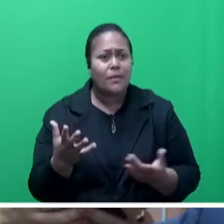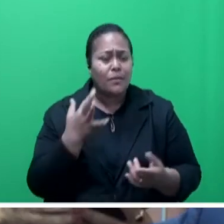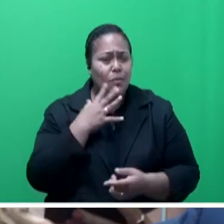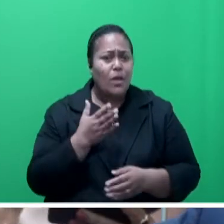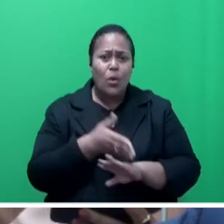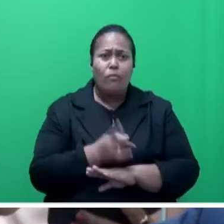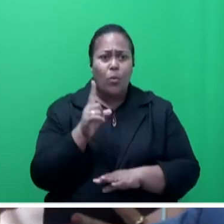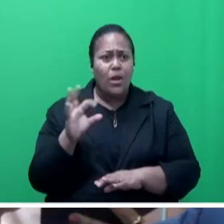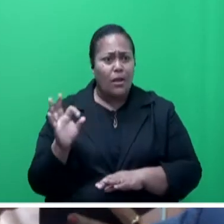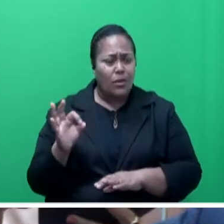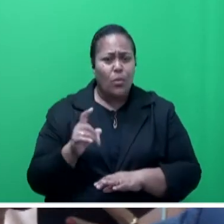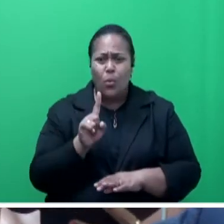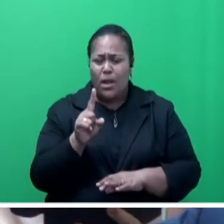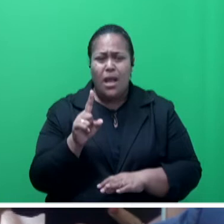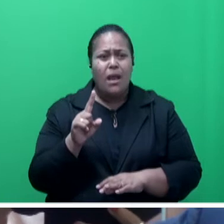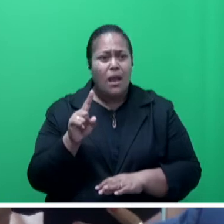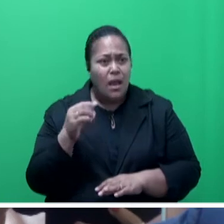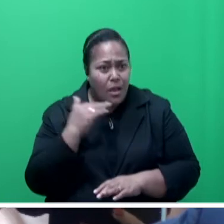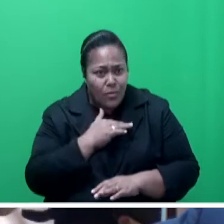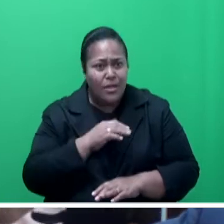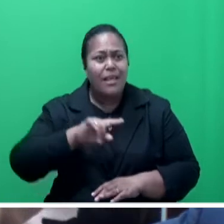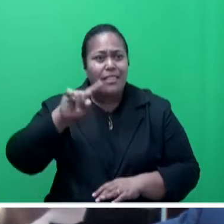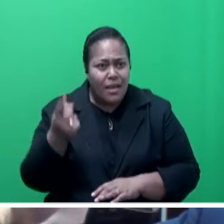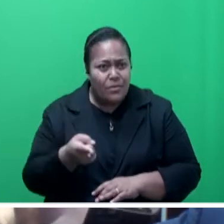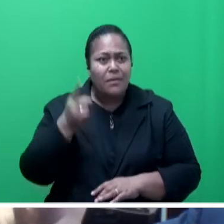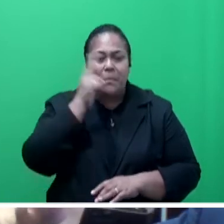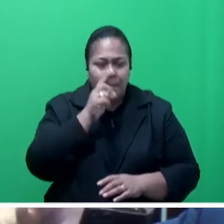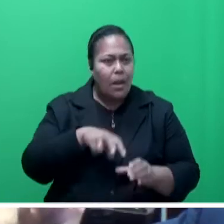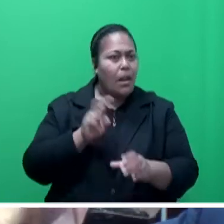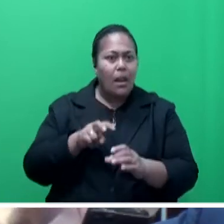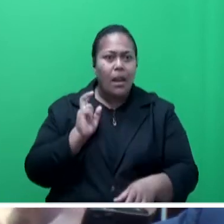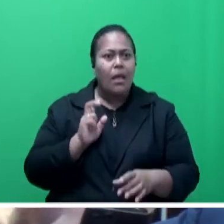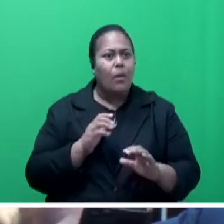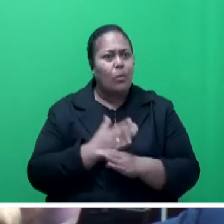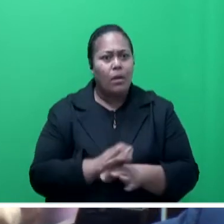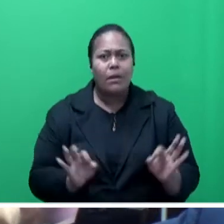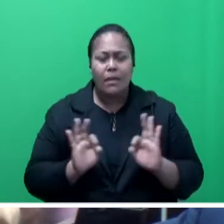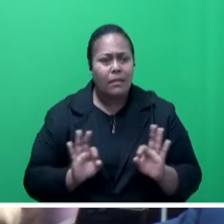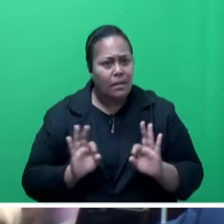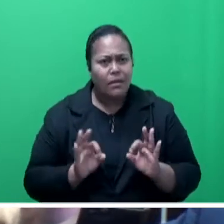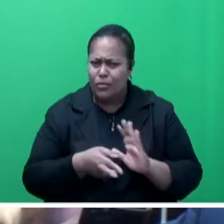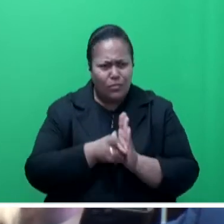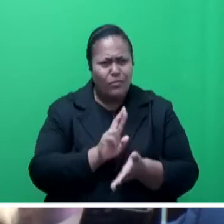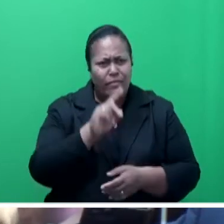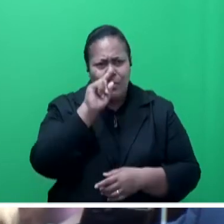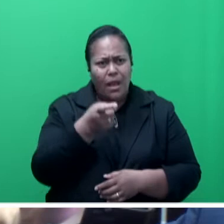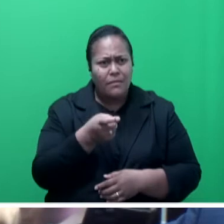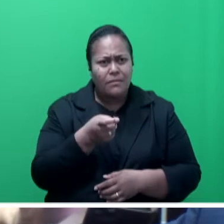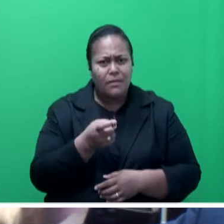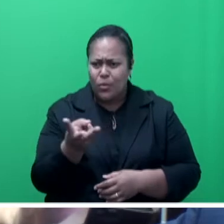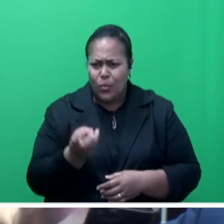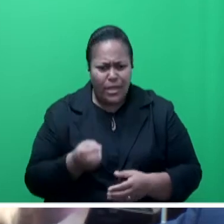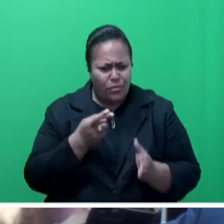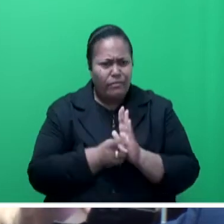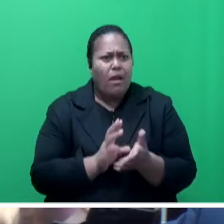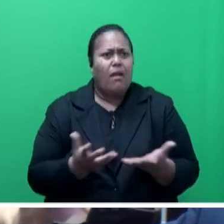Fijians lost their jobs. You cannot do a review when 100,000 people have lost their jobs and do a minimum wage review then. Of